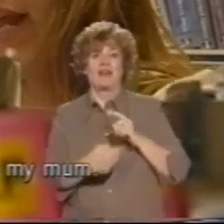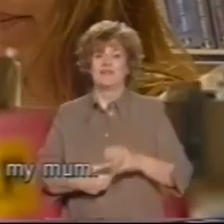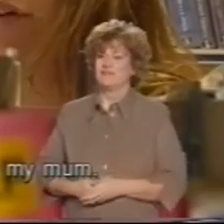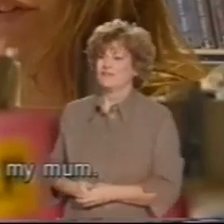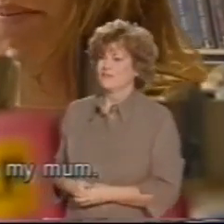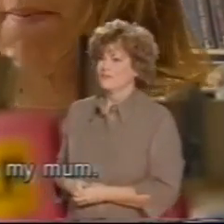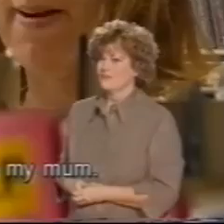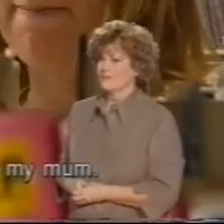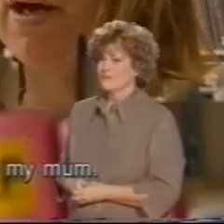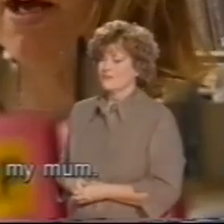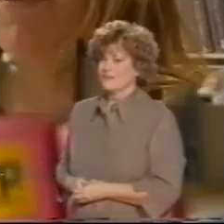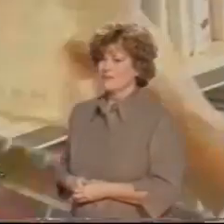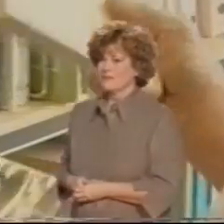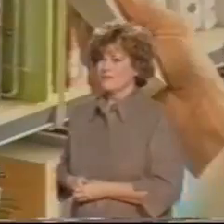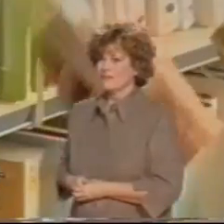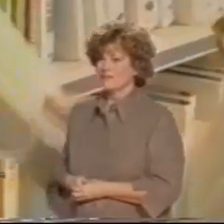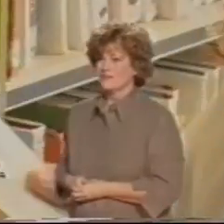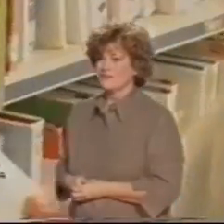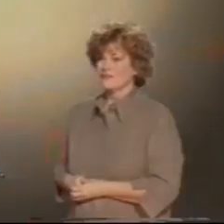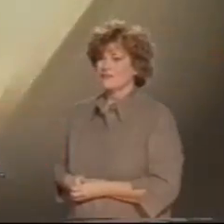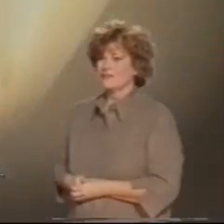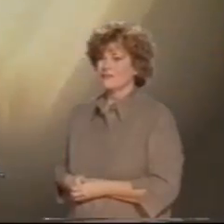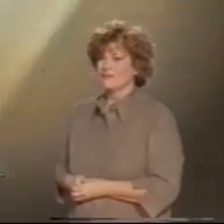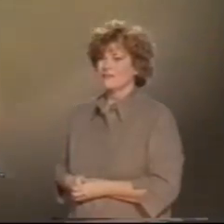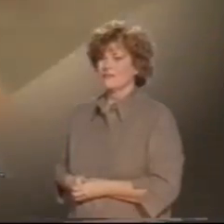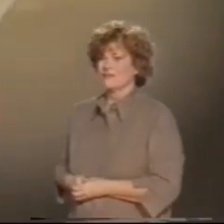The name's after my mum. I'll have a look at that.